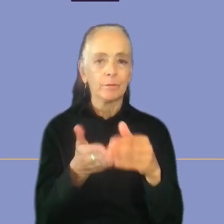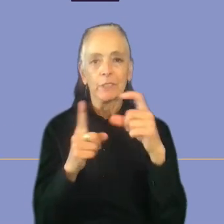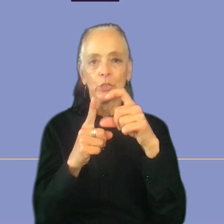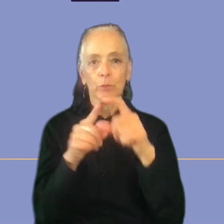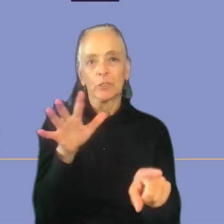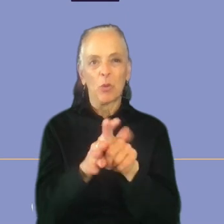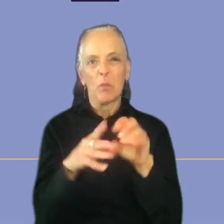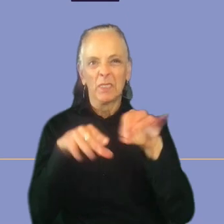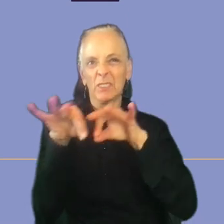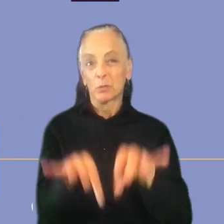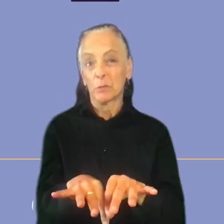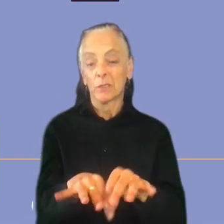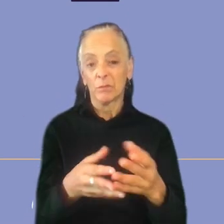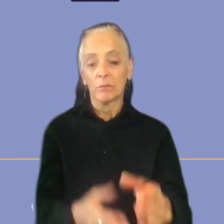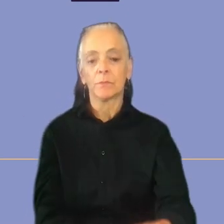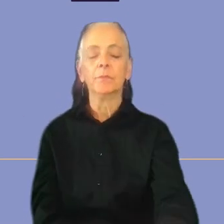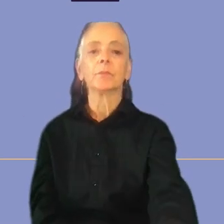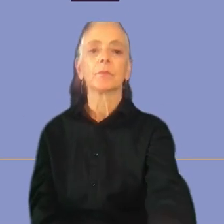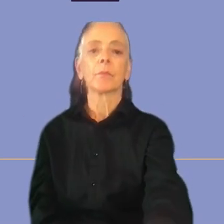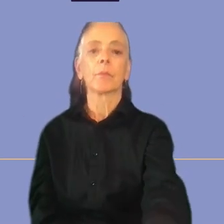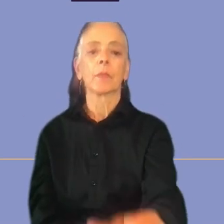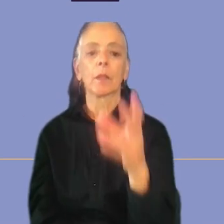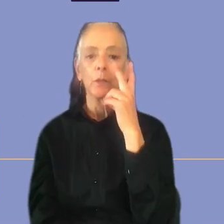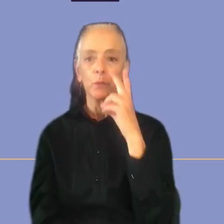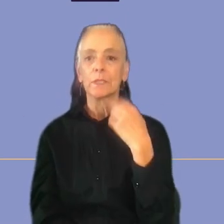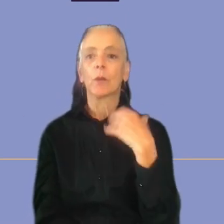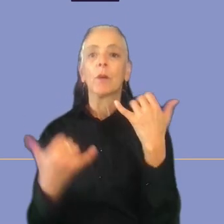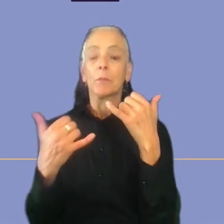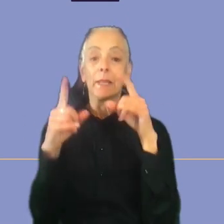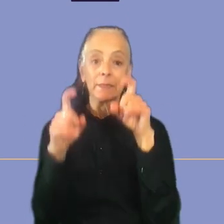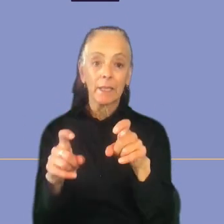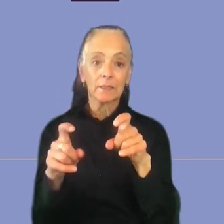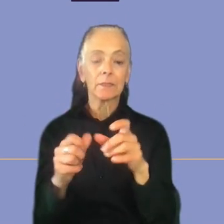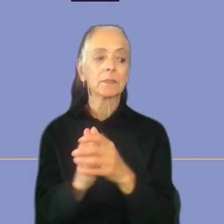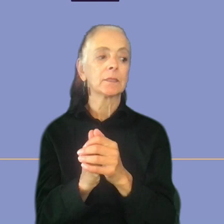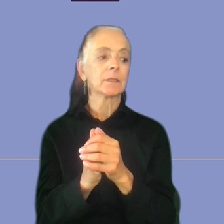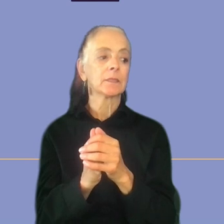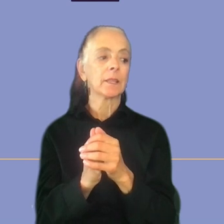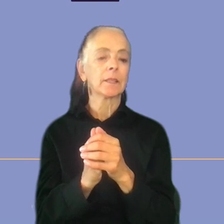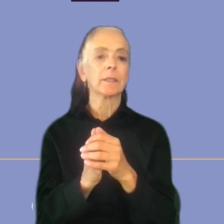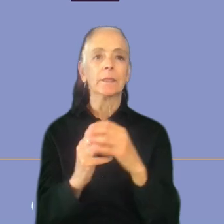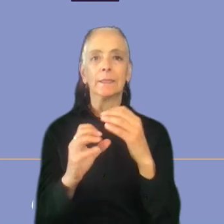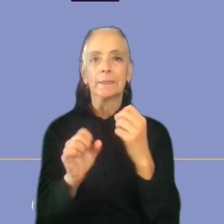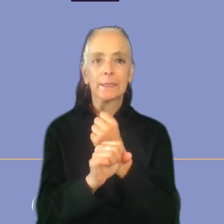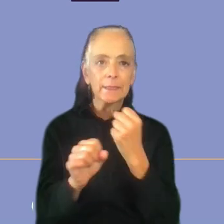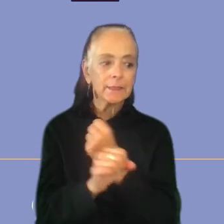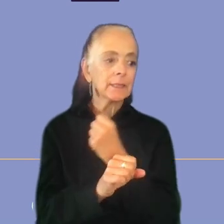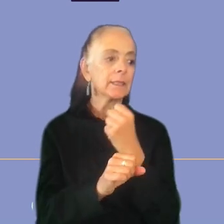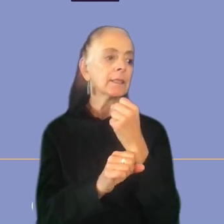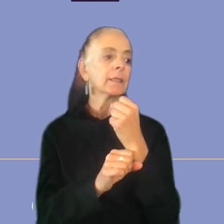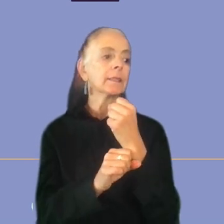I would say. So you can see there's then playtest, then survey, statistics, interviews, and then